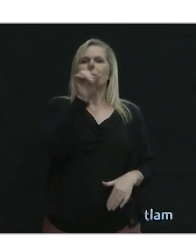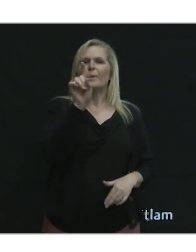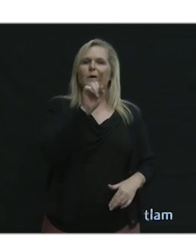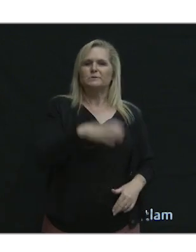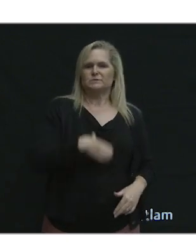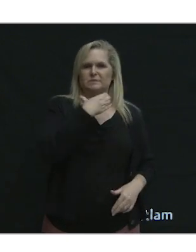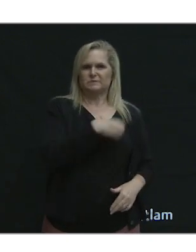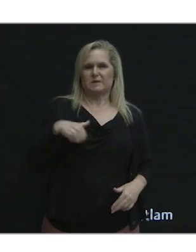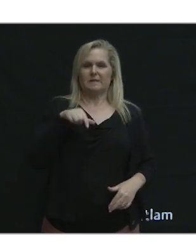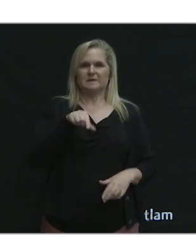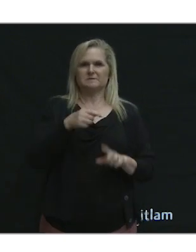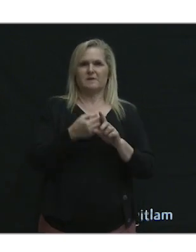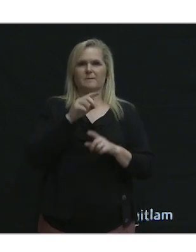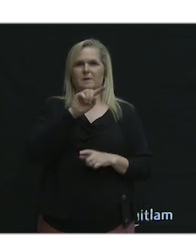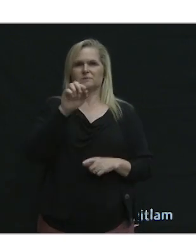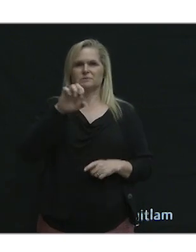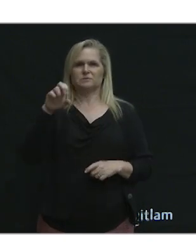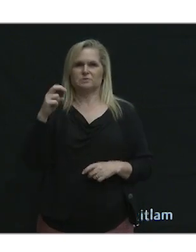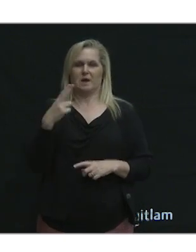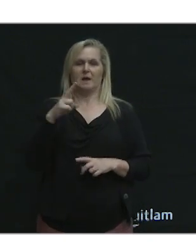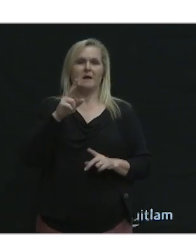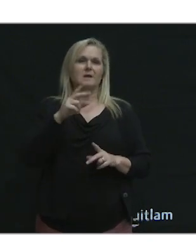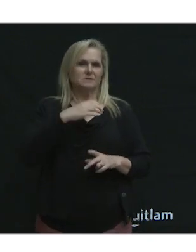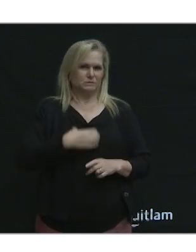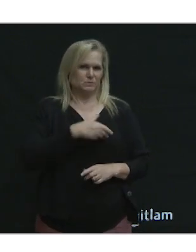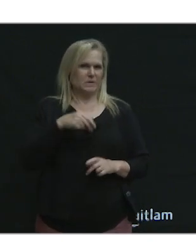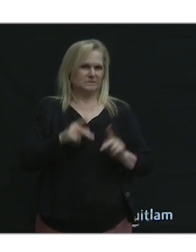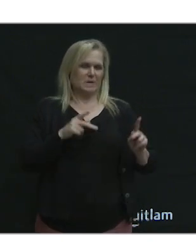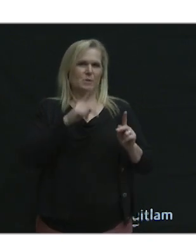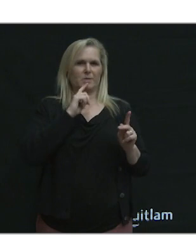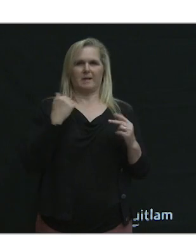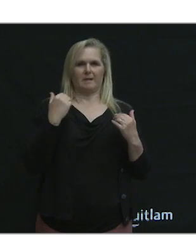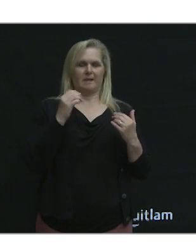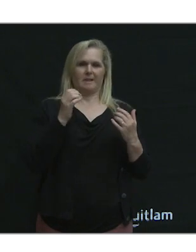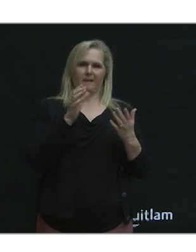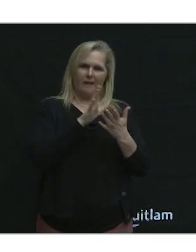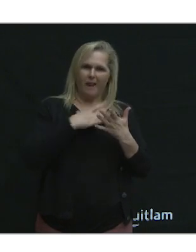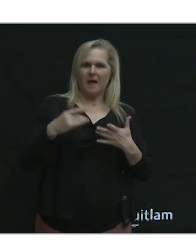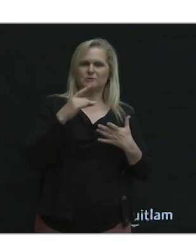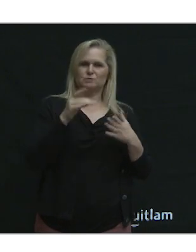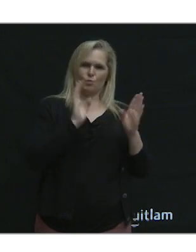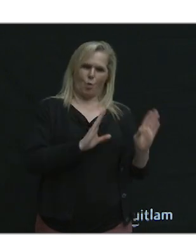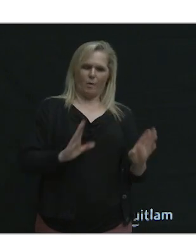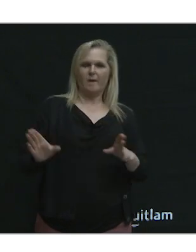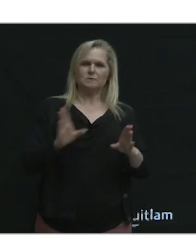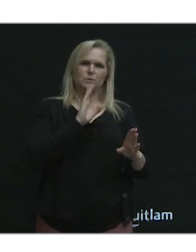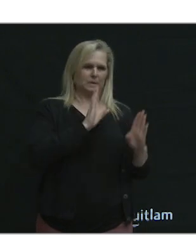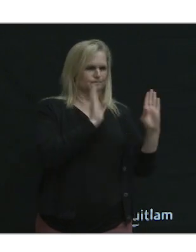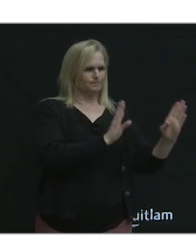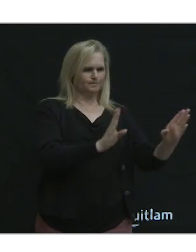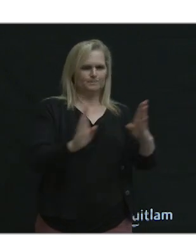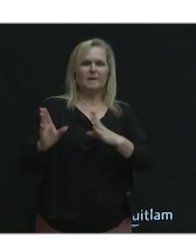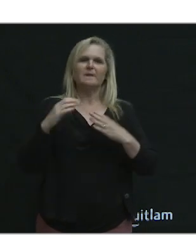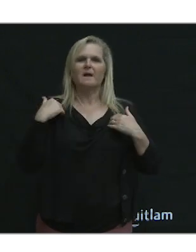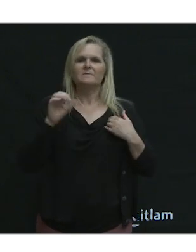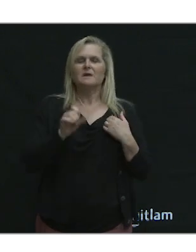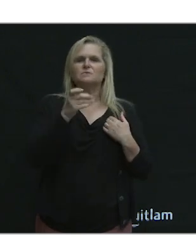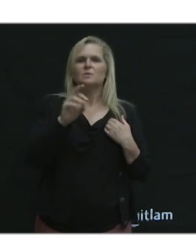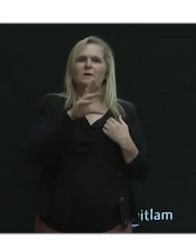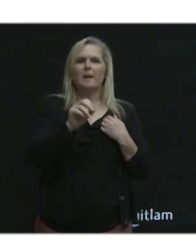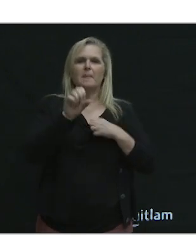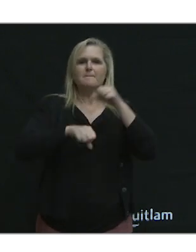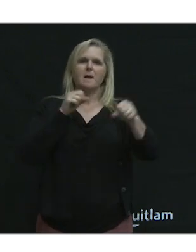This is from Zurich. Swiss people like to organize things very neatly. So they put the scooters and the bikes right next to the